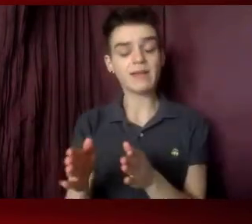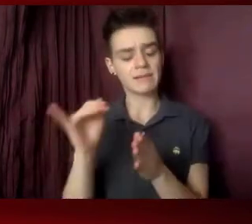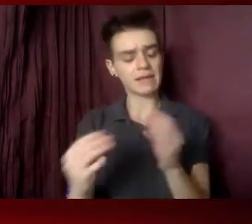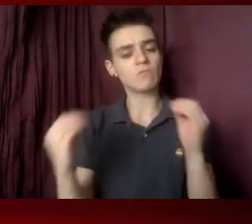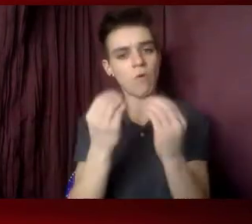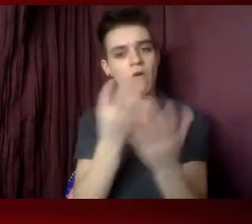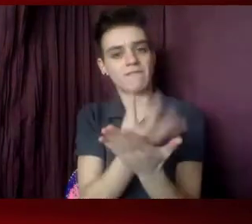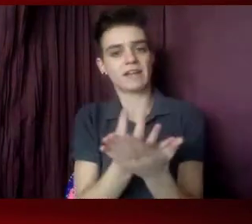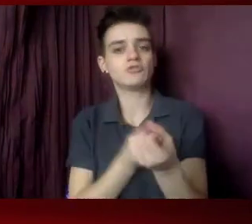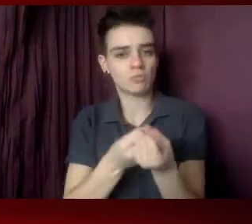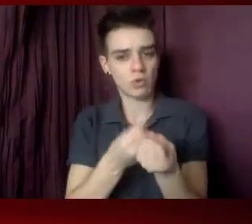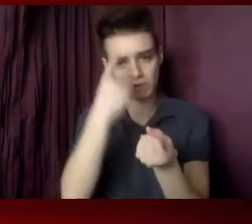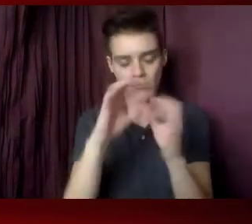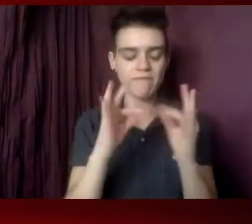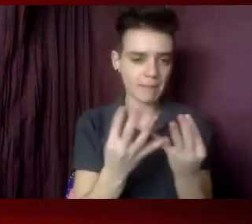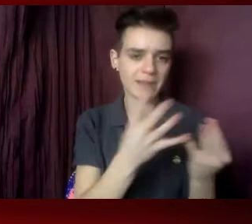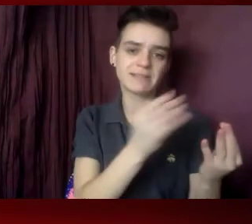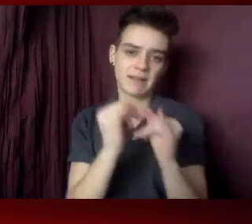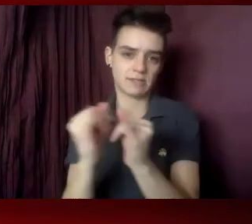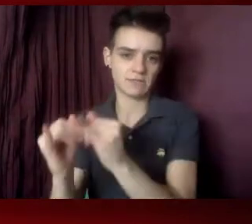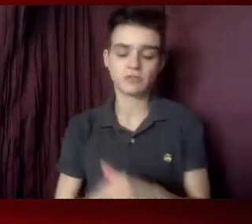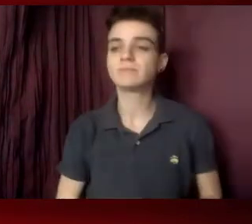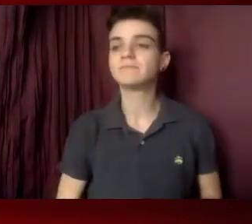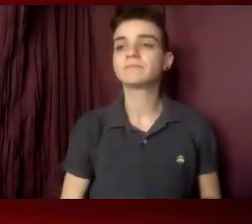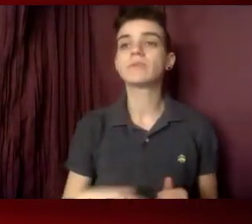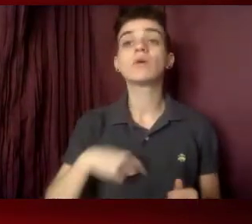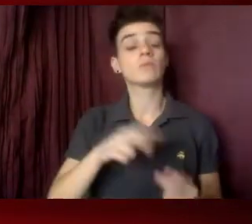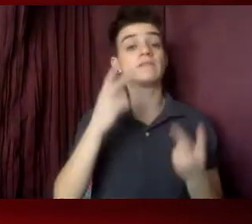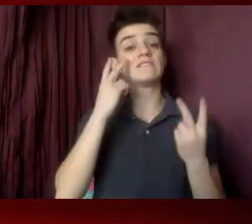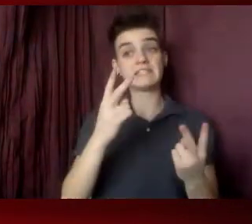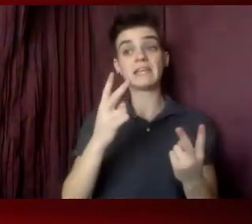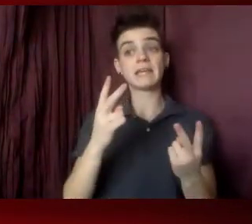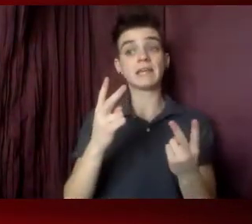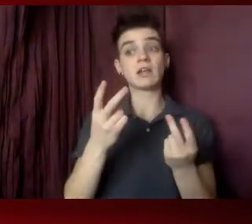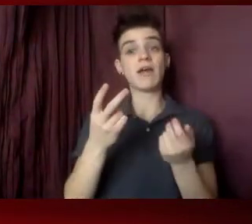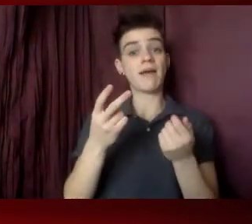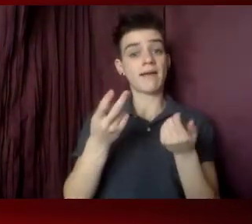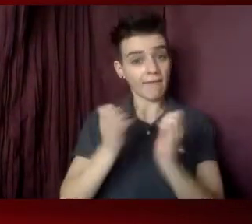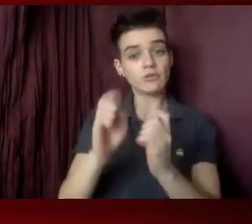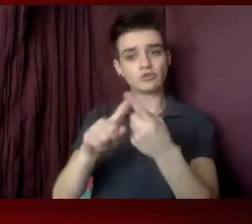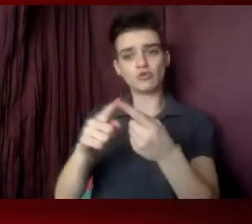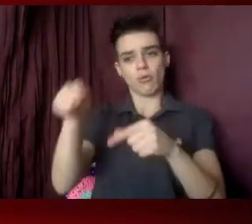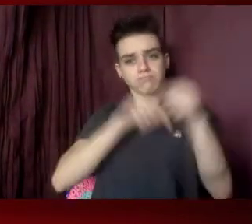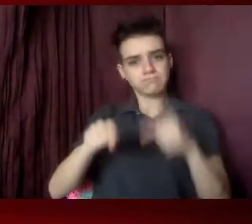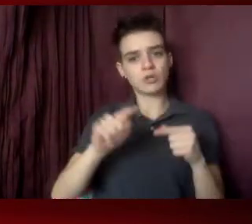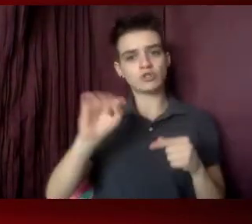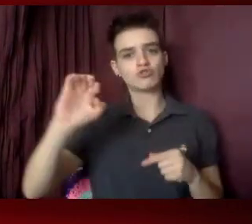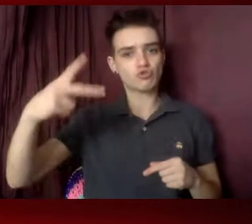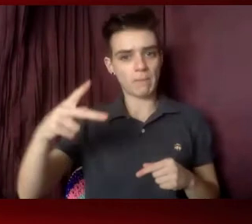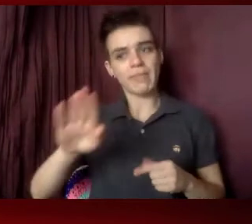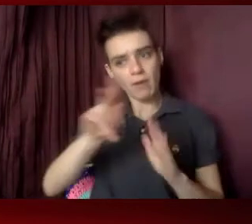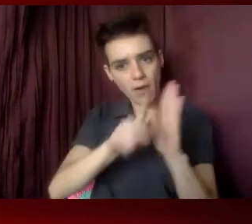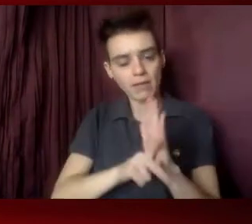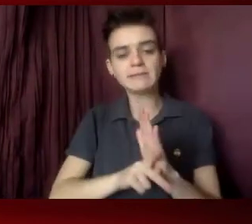individuals and families. We have seen movement to undo Trump policies, like the recent letters to Arkansas and New